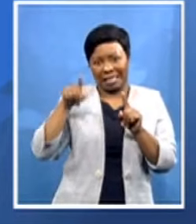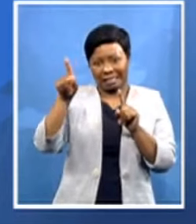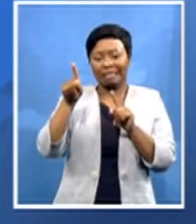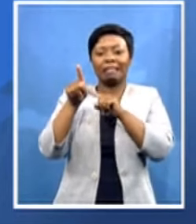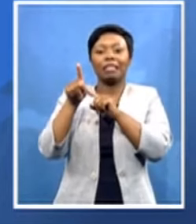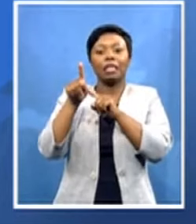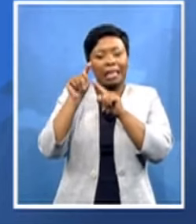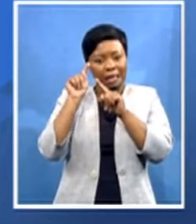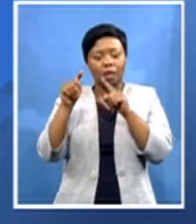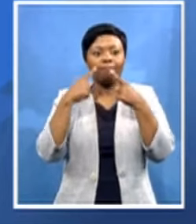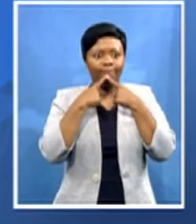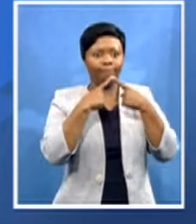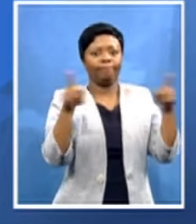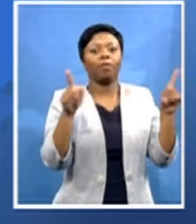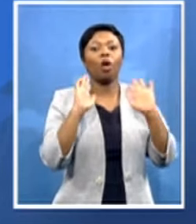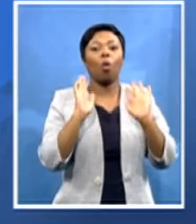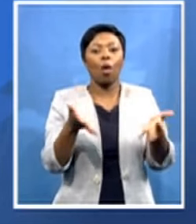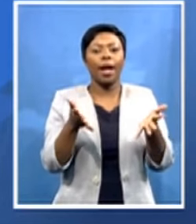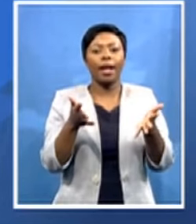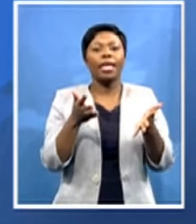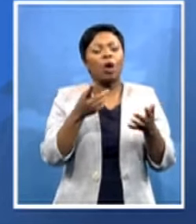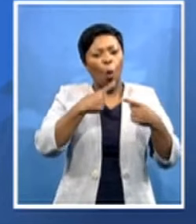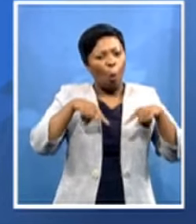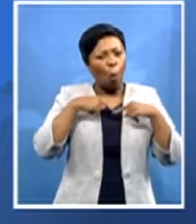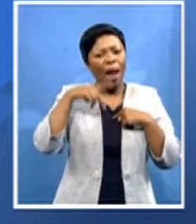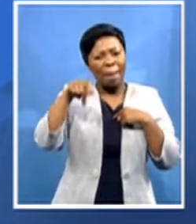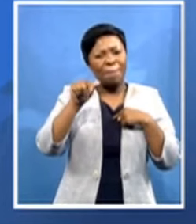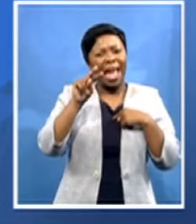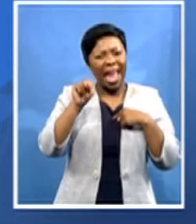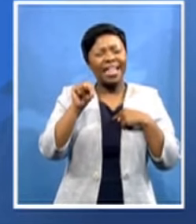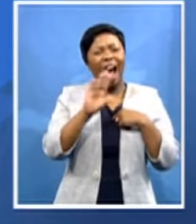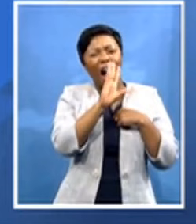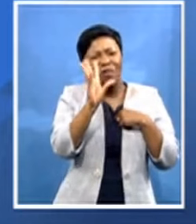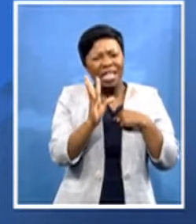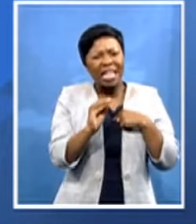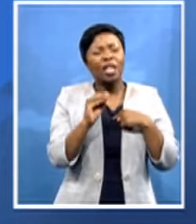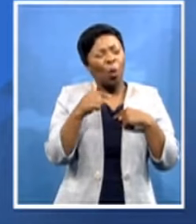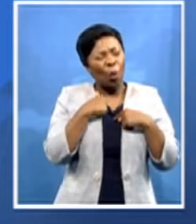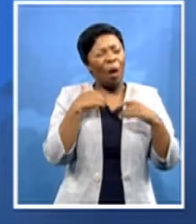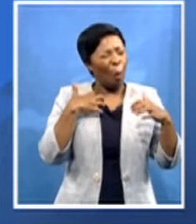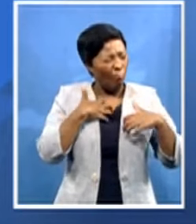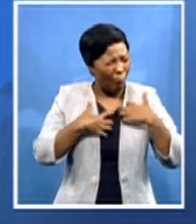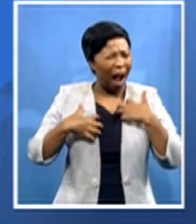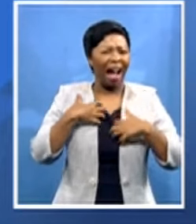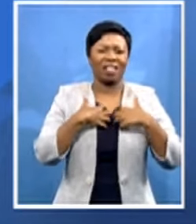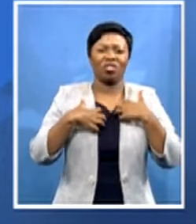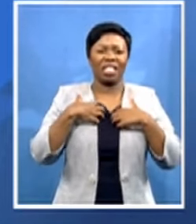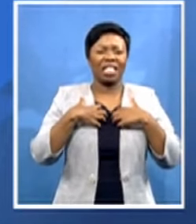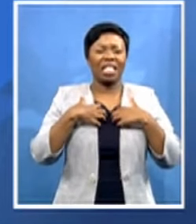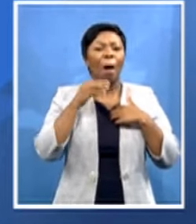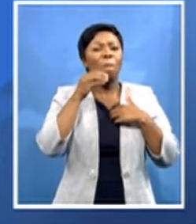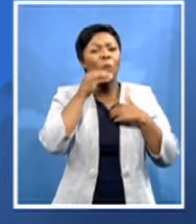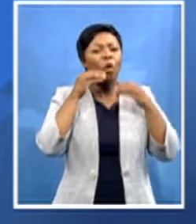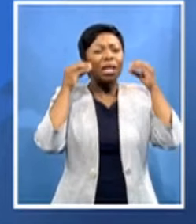pan-african parliament we are worried about what is happening in mozambique and they were really going to show